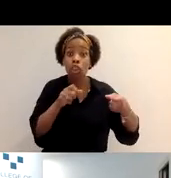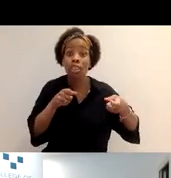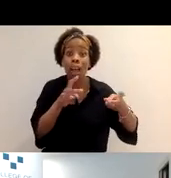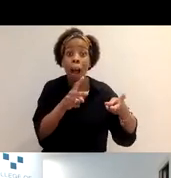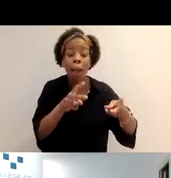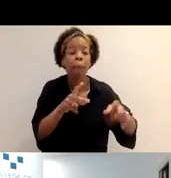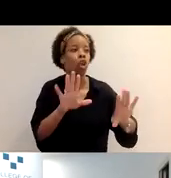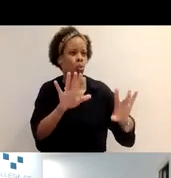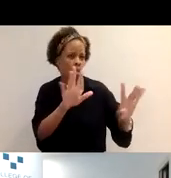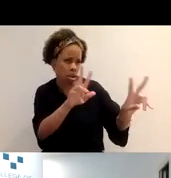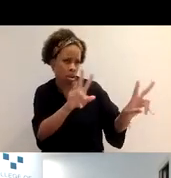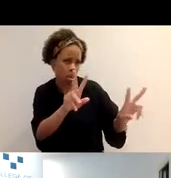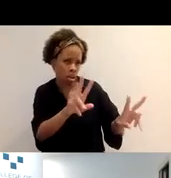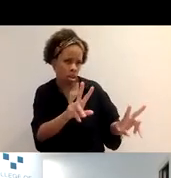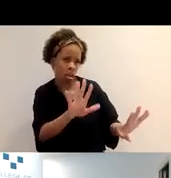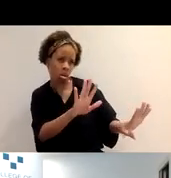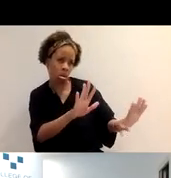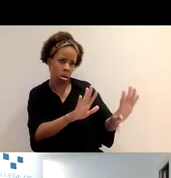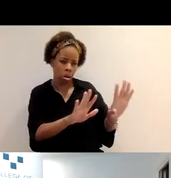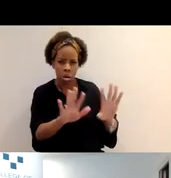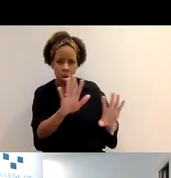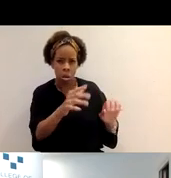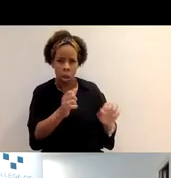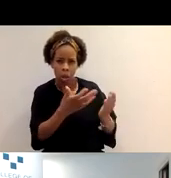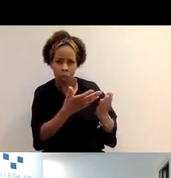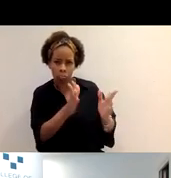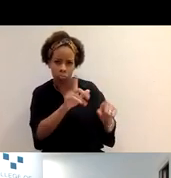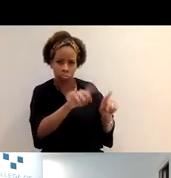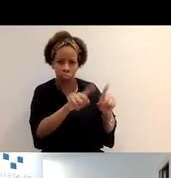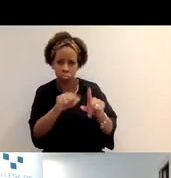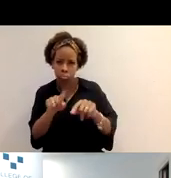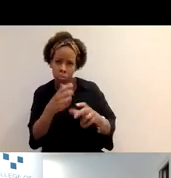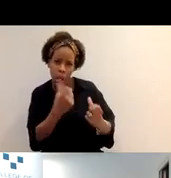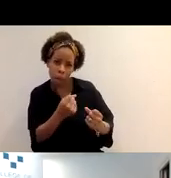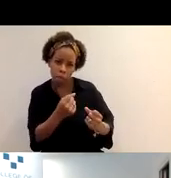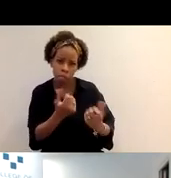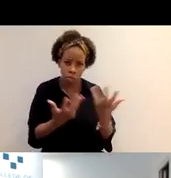look at your mix of CPD and make sure you are doing a mix of things.